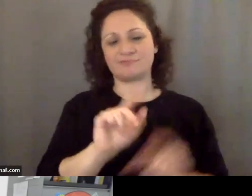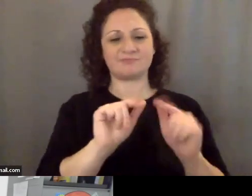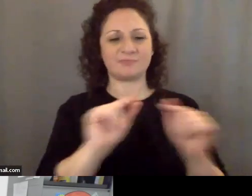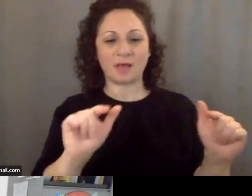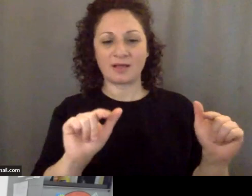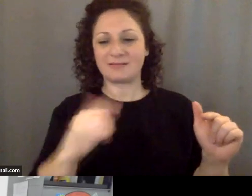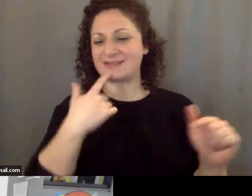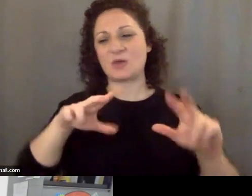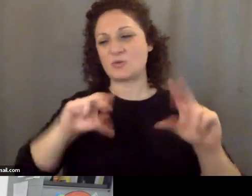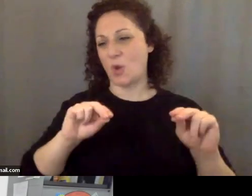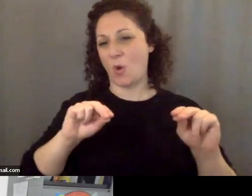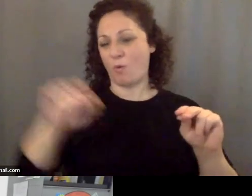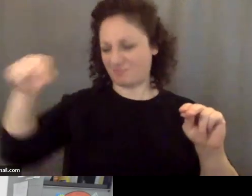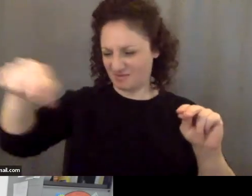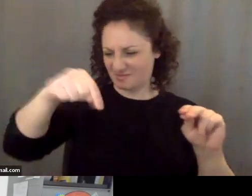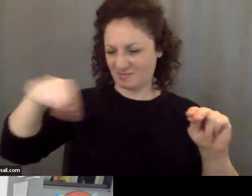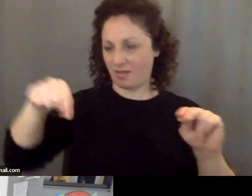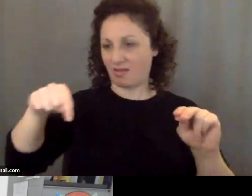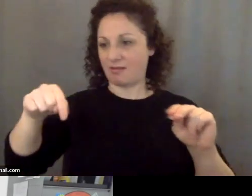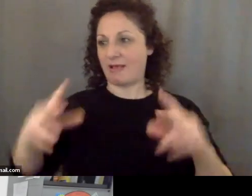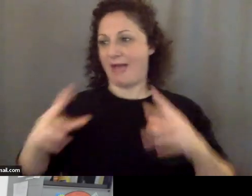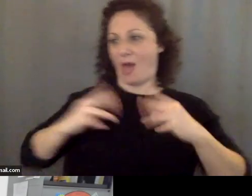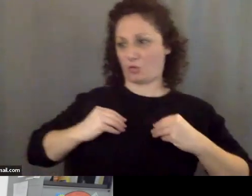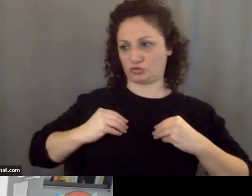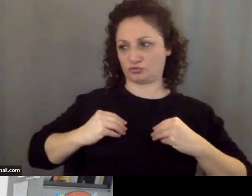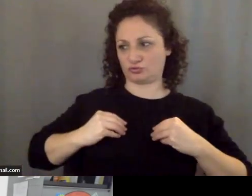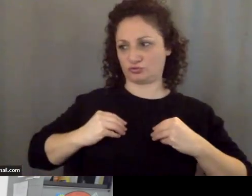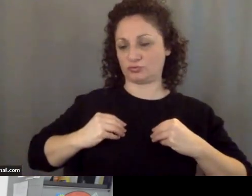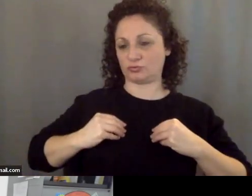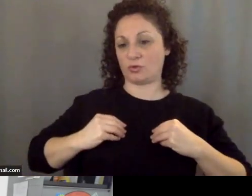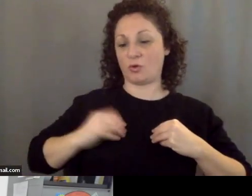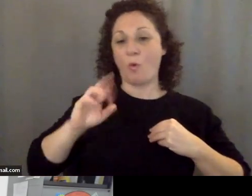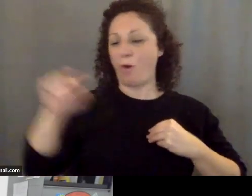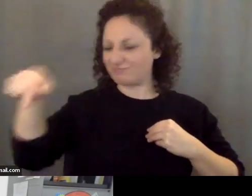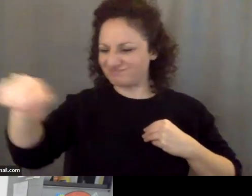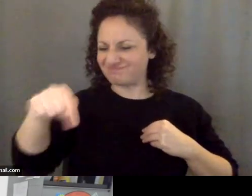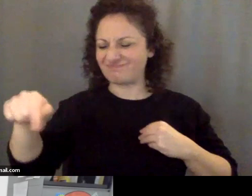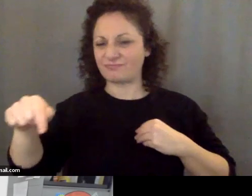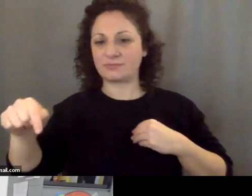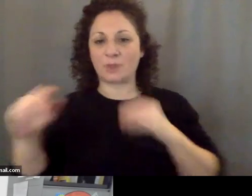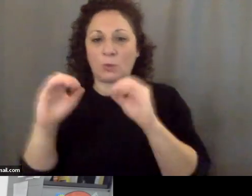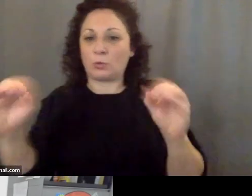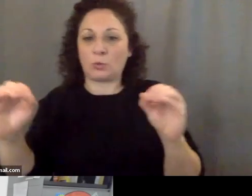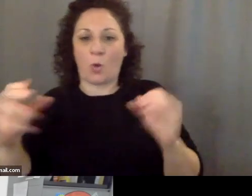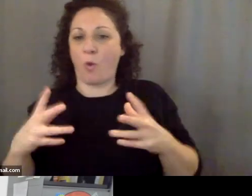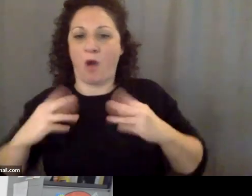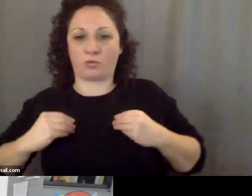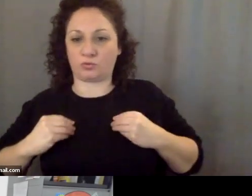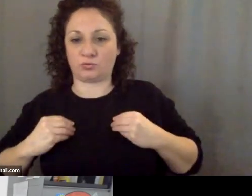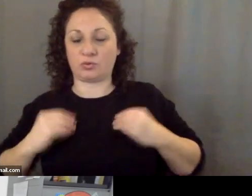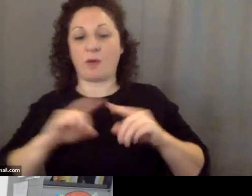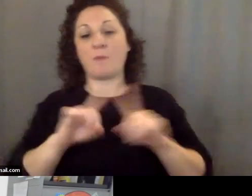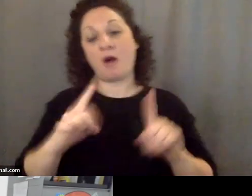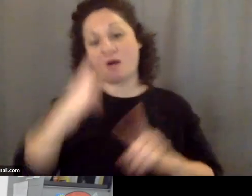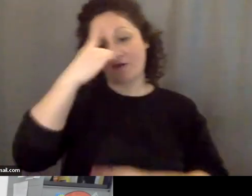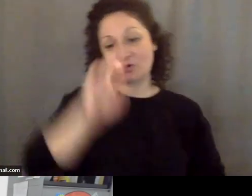entities in there belong to us. Or the entities in there belong to nobody. But in the case of the United States,